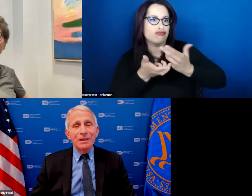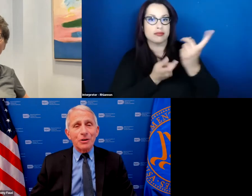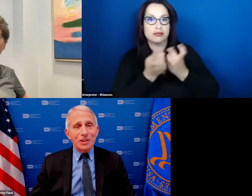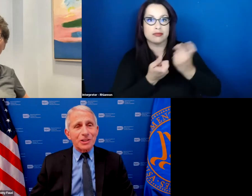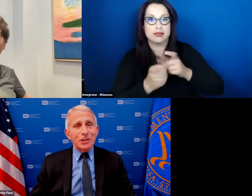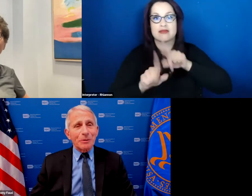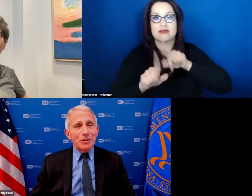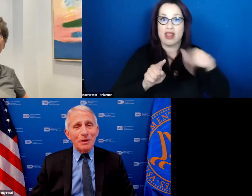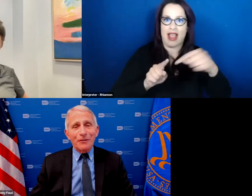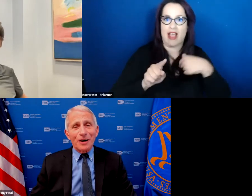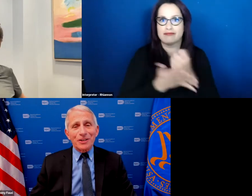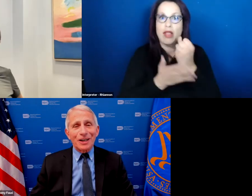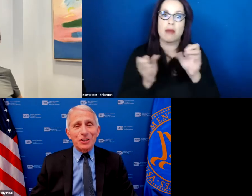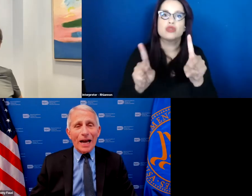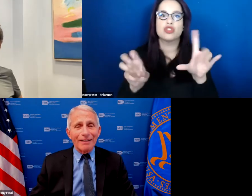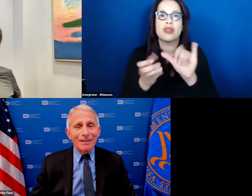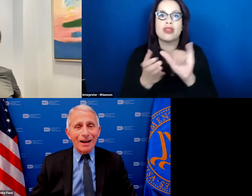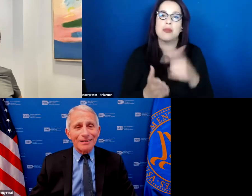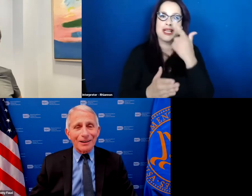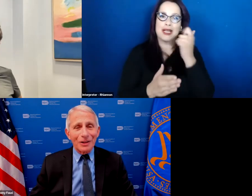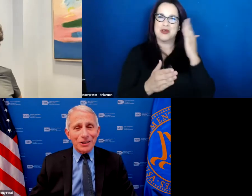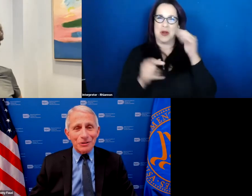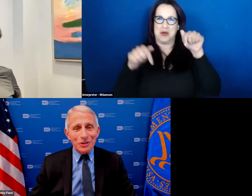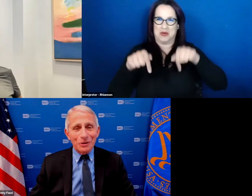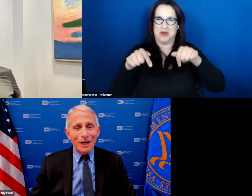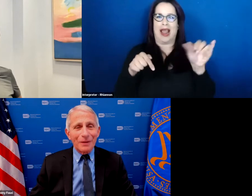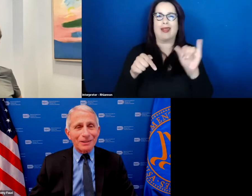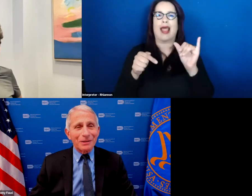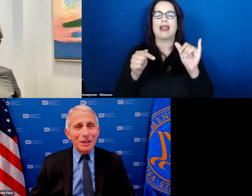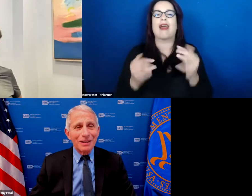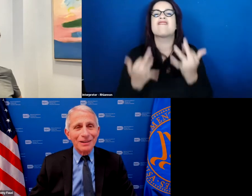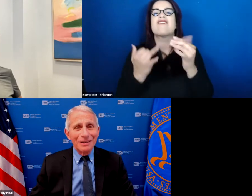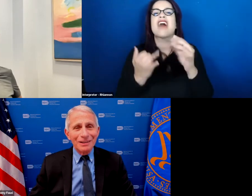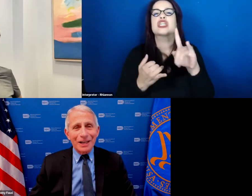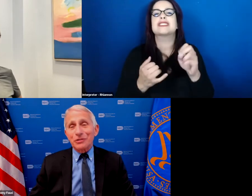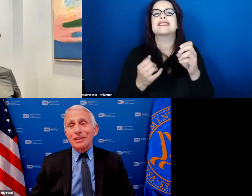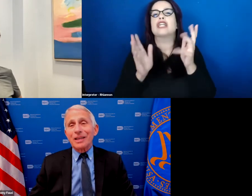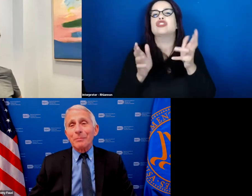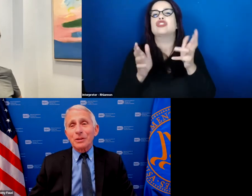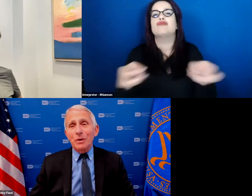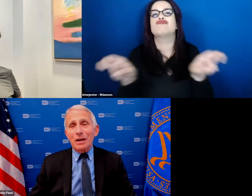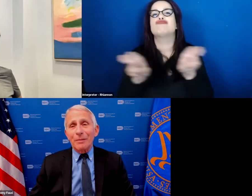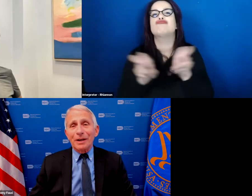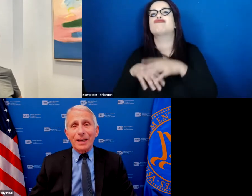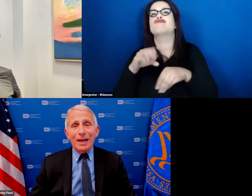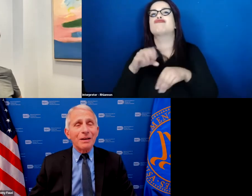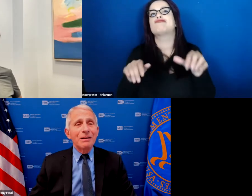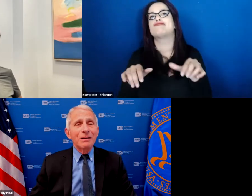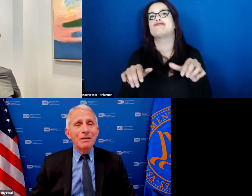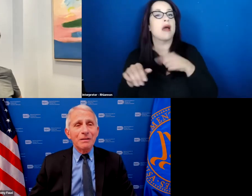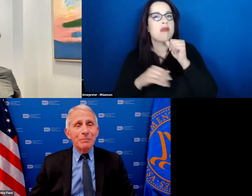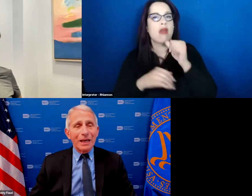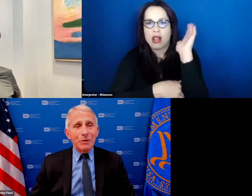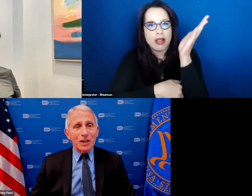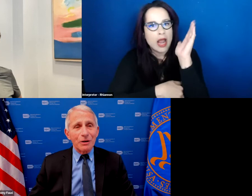because this is supposed to be a fireside chat not not a lecture so i'm not going to be lecturing to them but the one comment i can